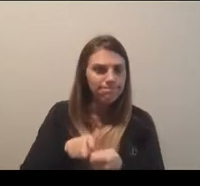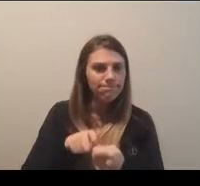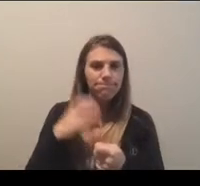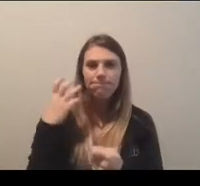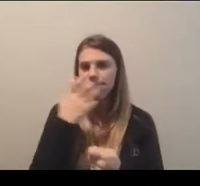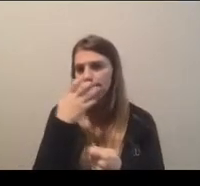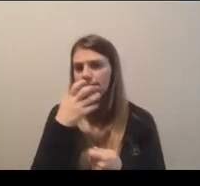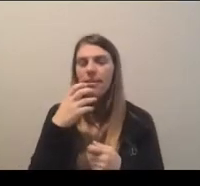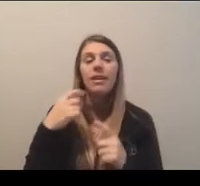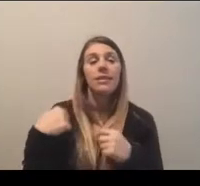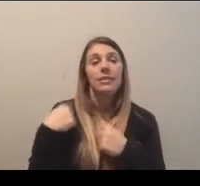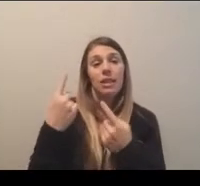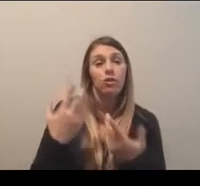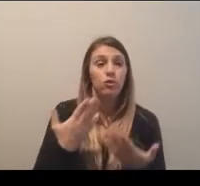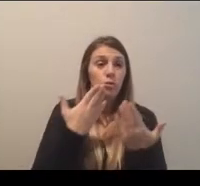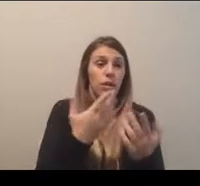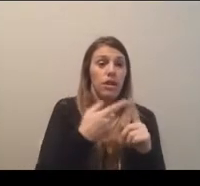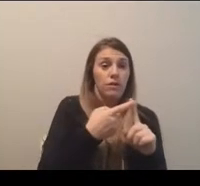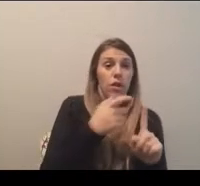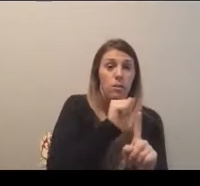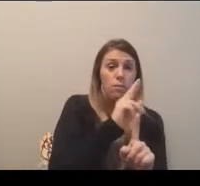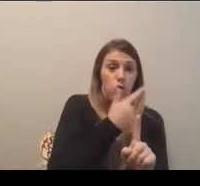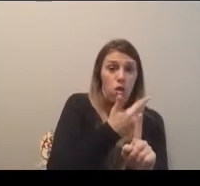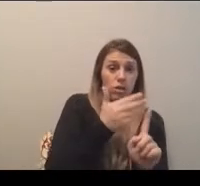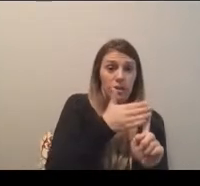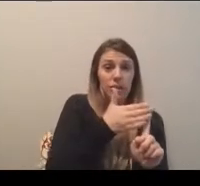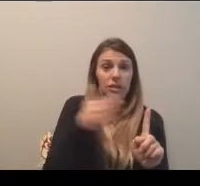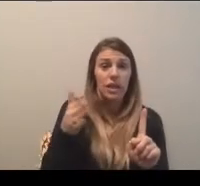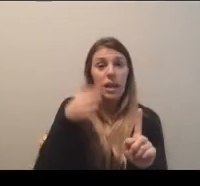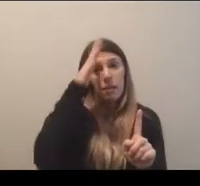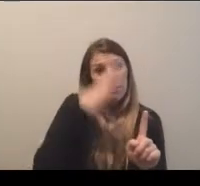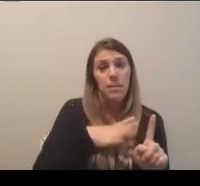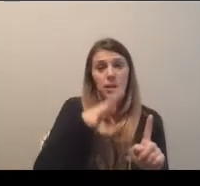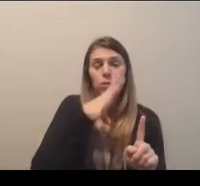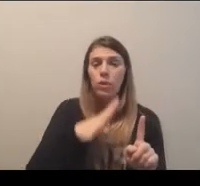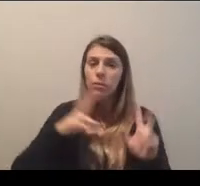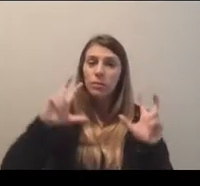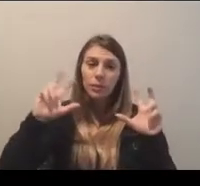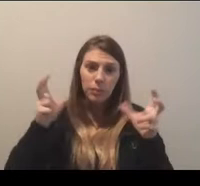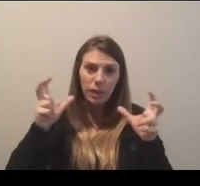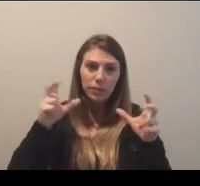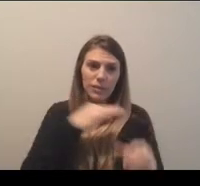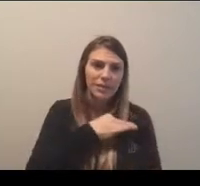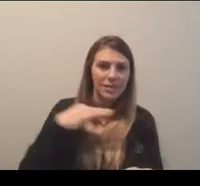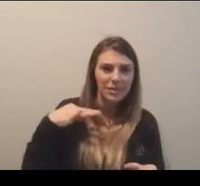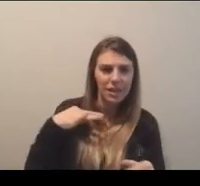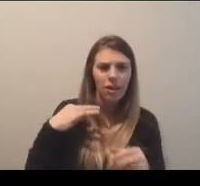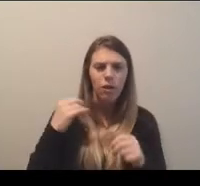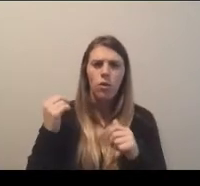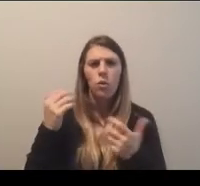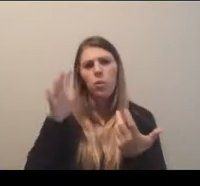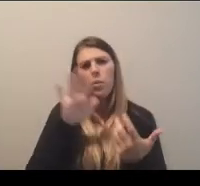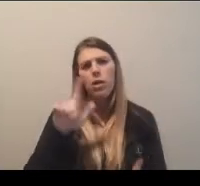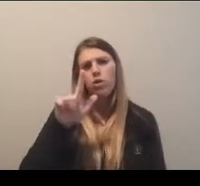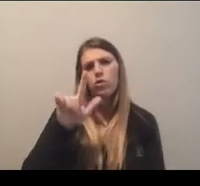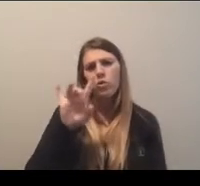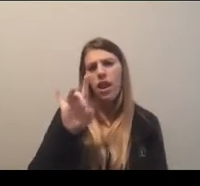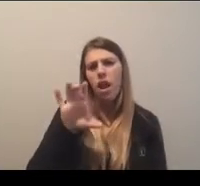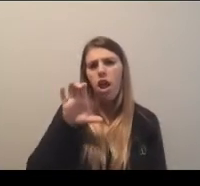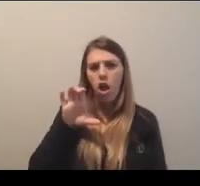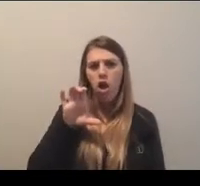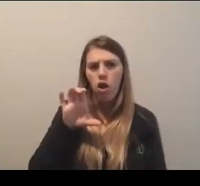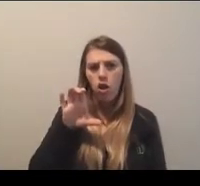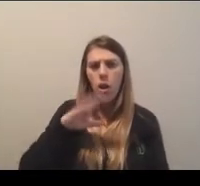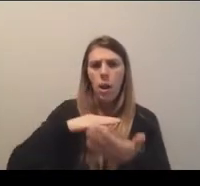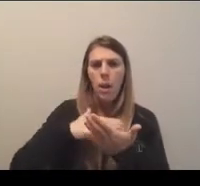Since the recommendations came in early August, the men's women's basketball staffs compiled about 2,800 budget